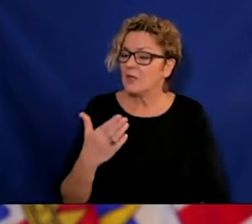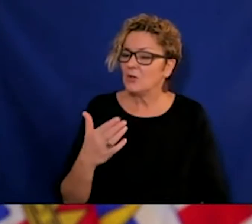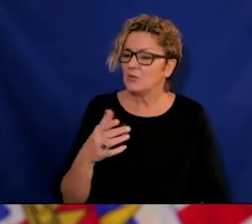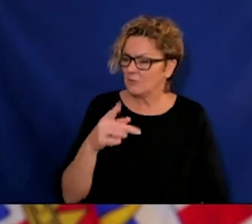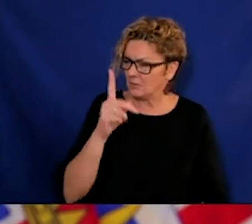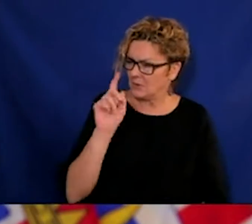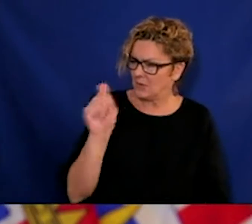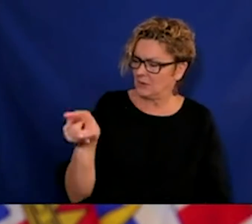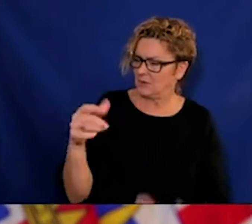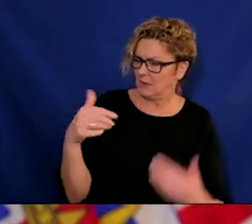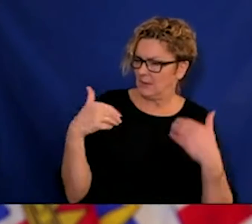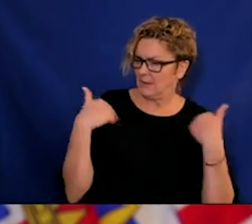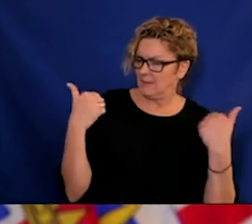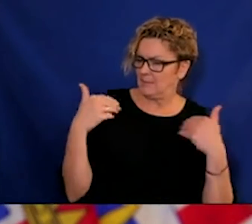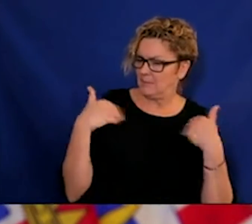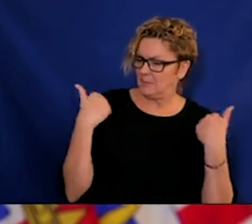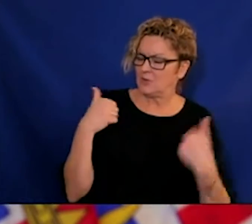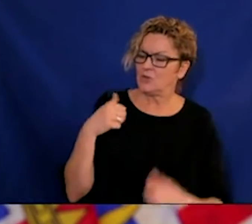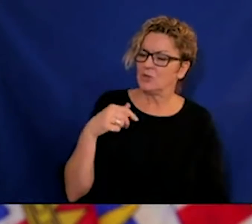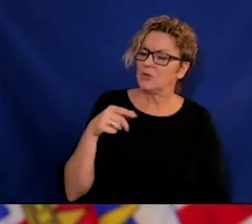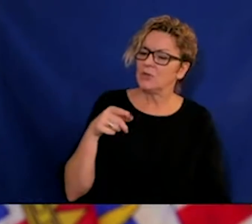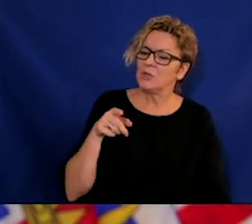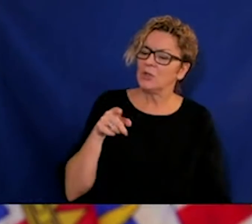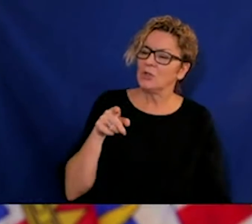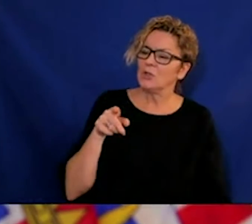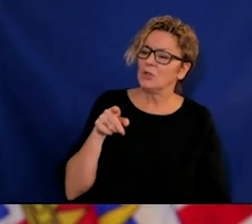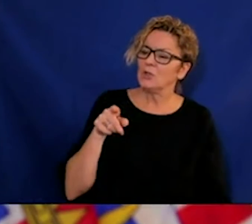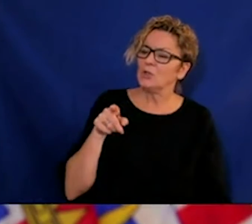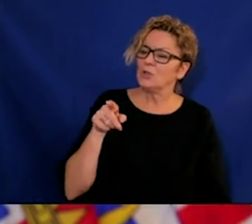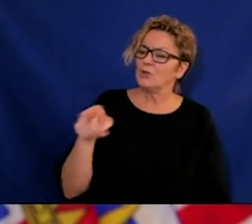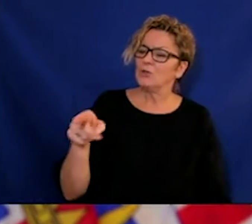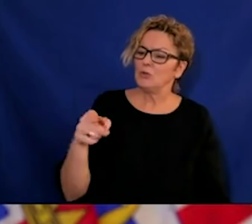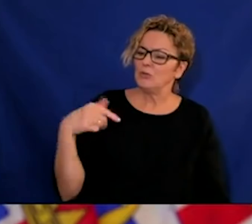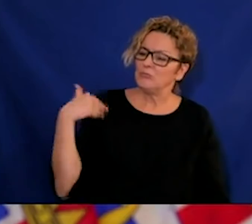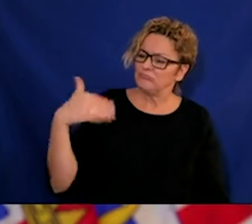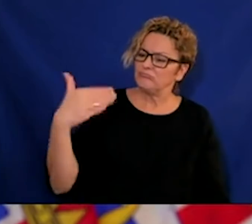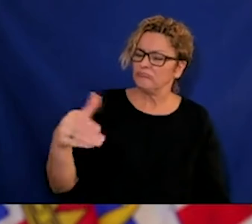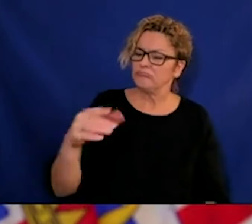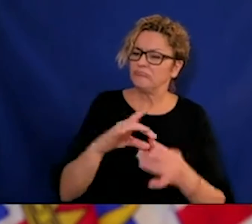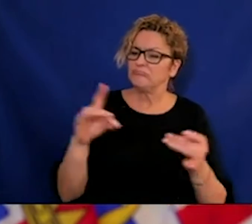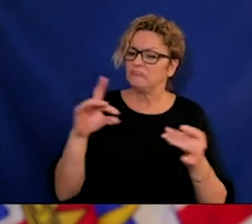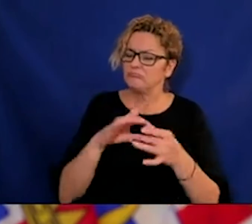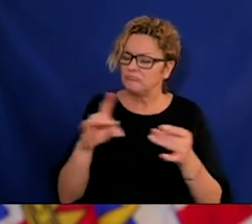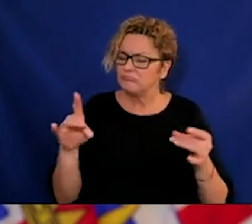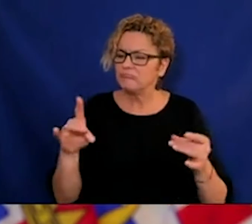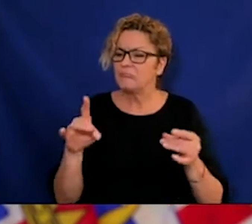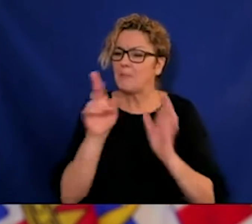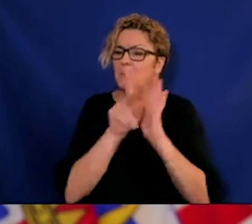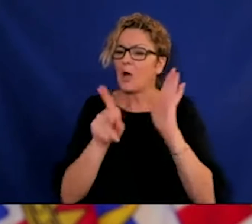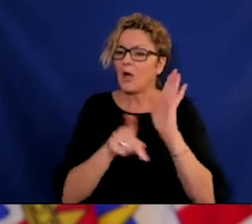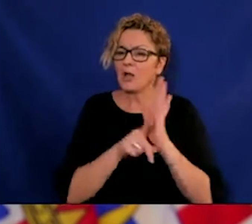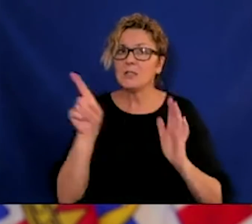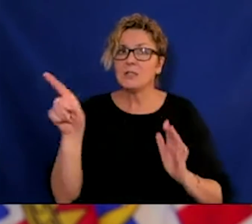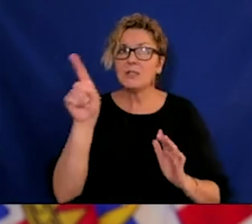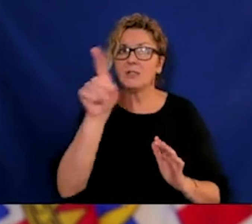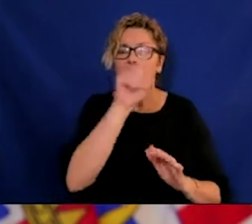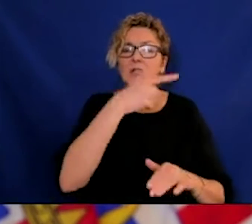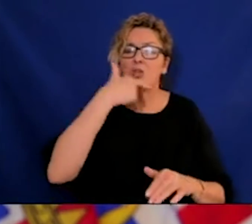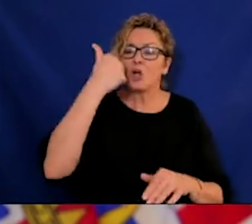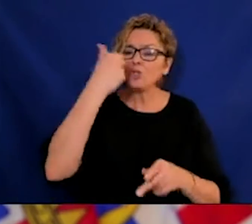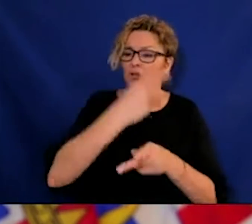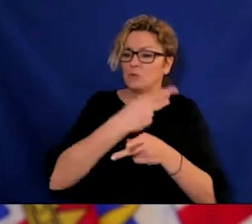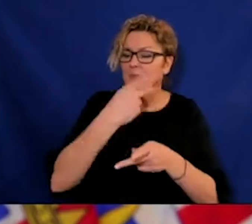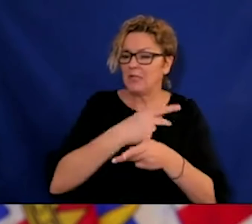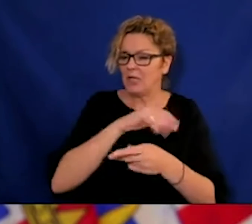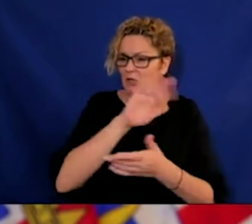Minister Dix, you often mention your single site policy at long-term care homes, but those workers are allowed